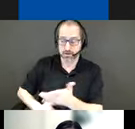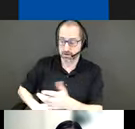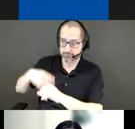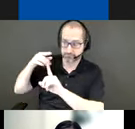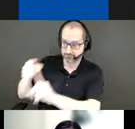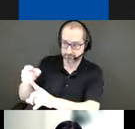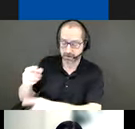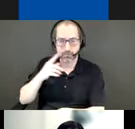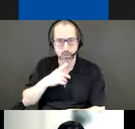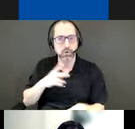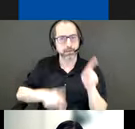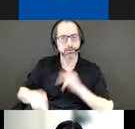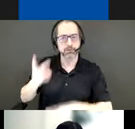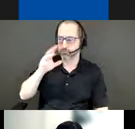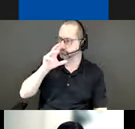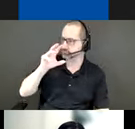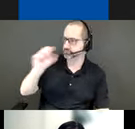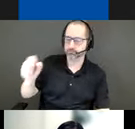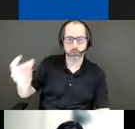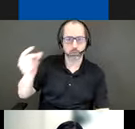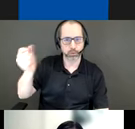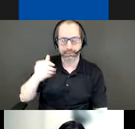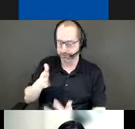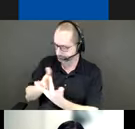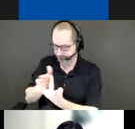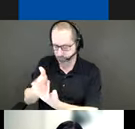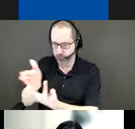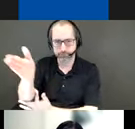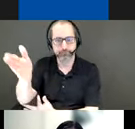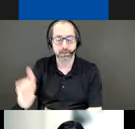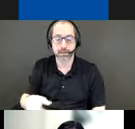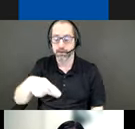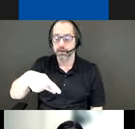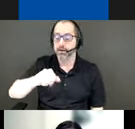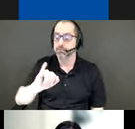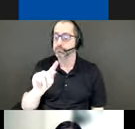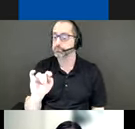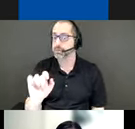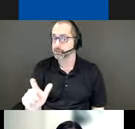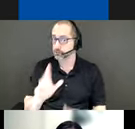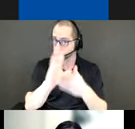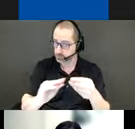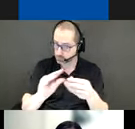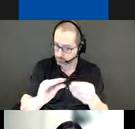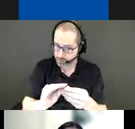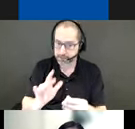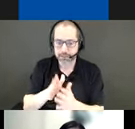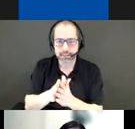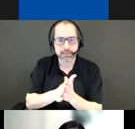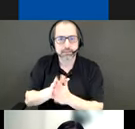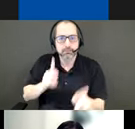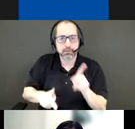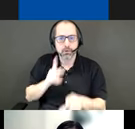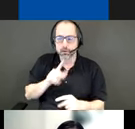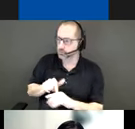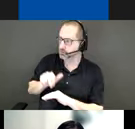engaged with quickly as you move through Pixel Story aims to build anticipation for what lies on the other side